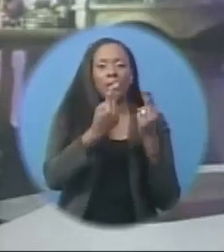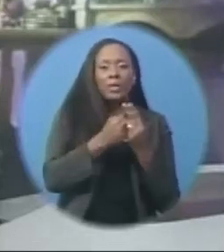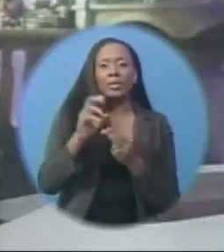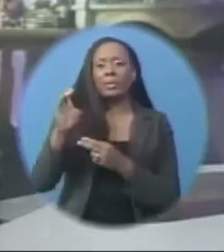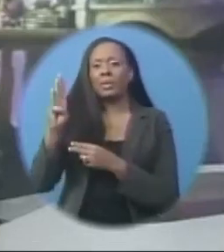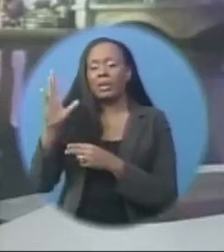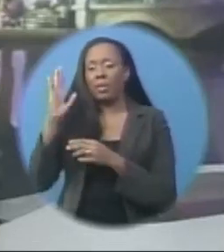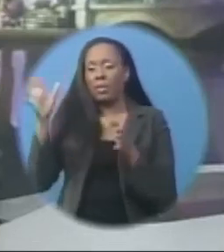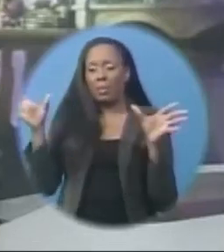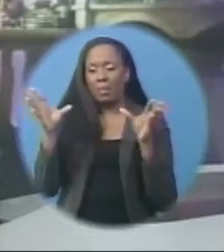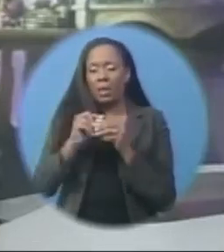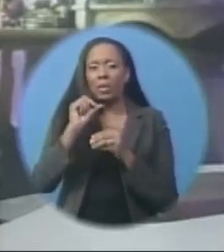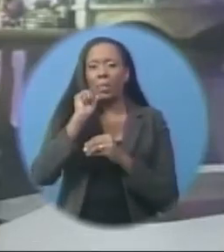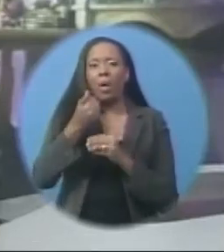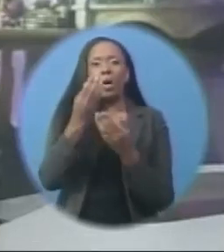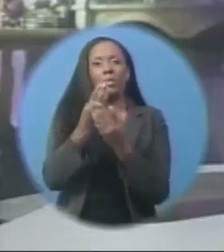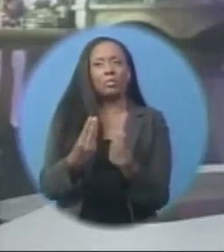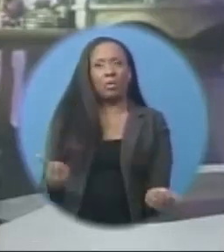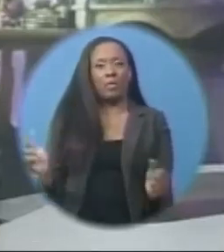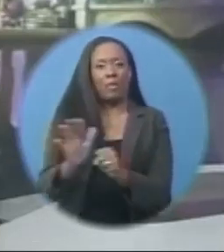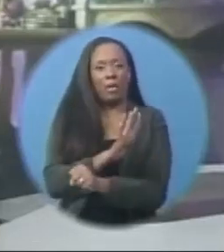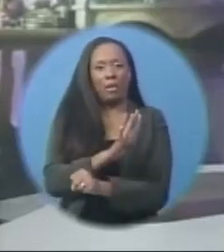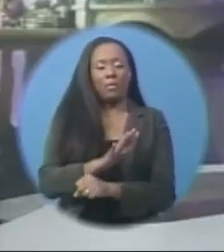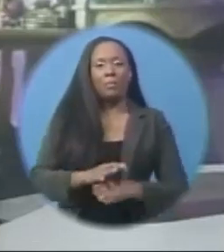to fully resolve the outstanding differences.